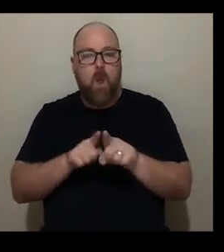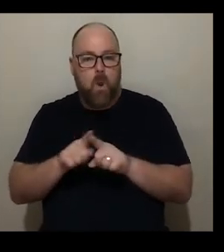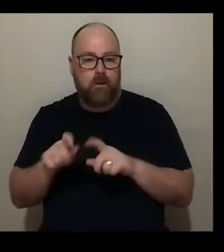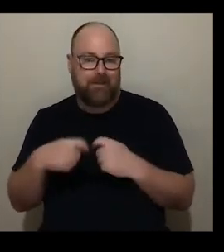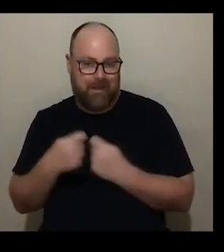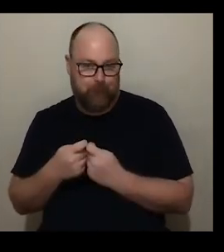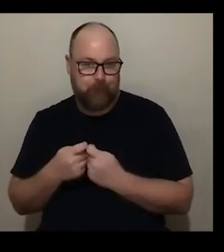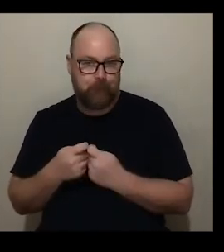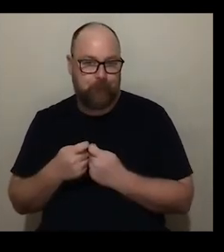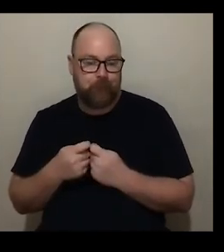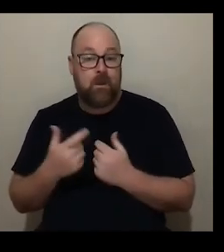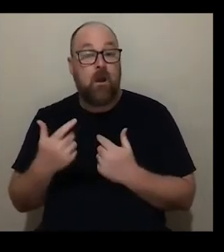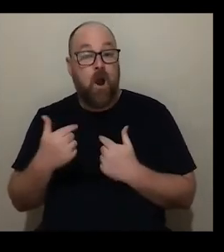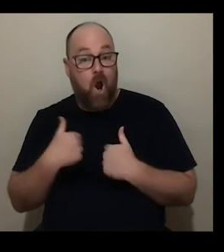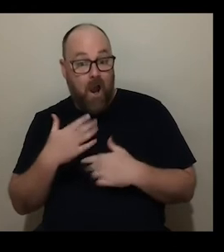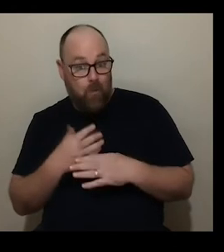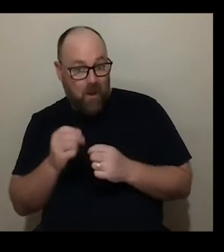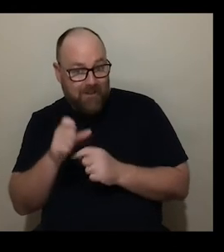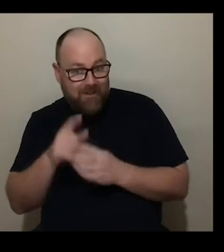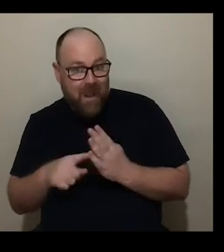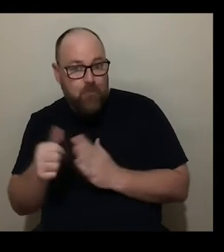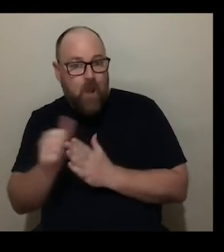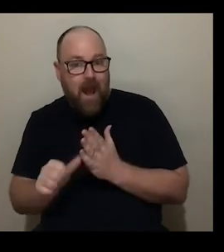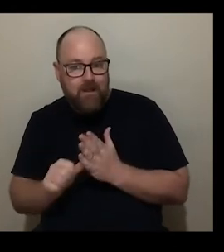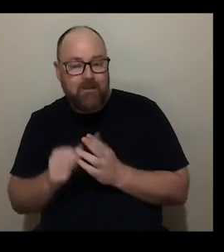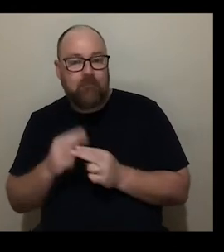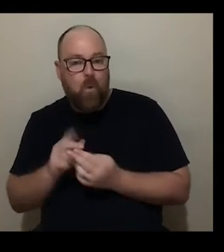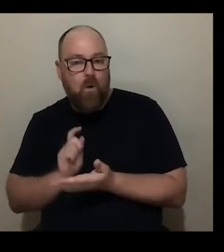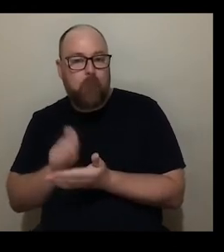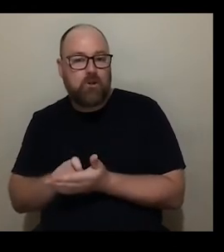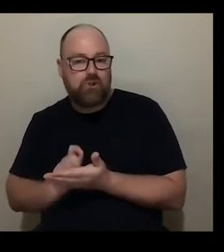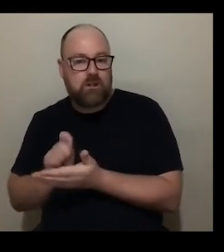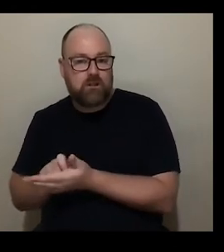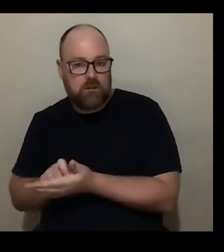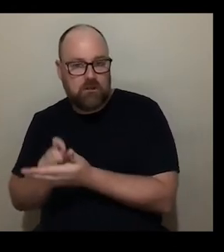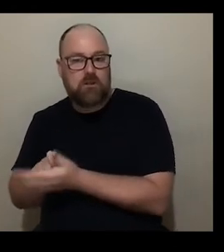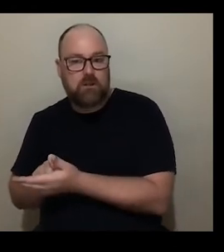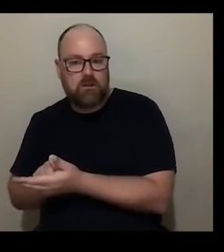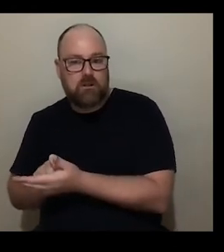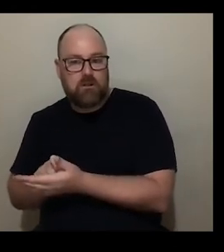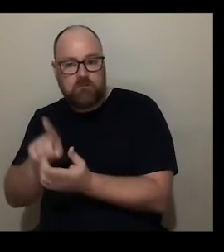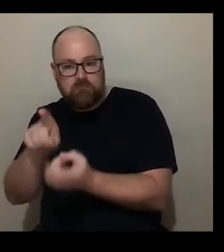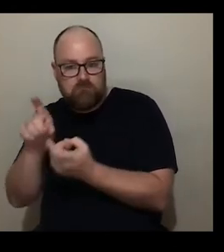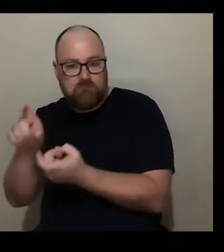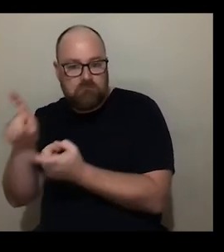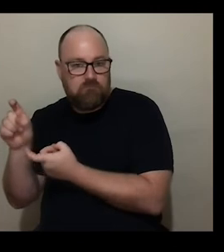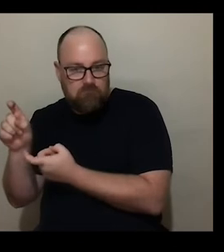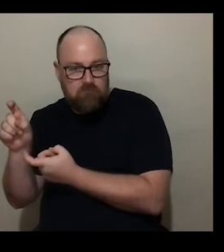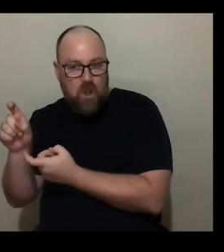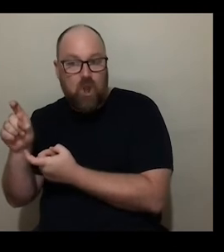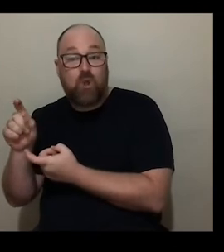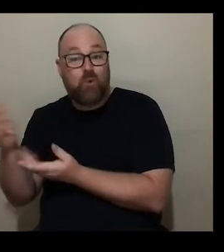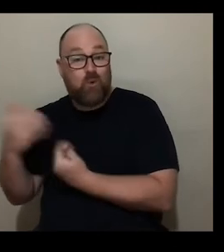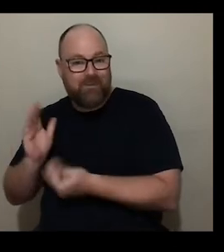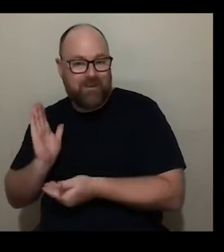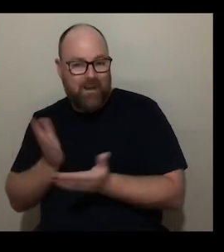so the way i work with disabled artists is in the commissioning of artists to either deliver programs and